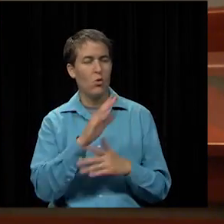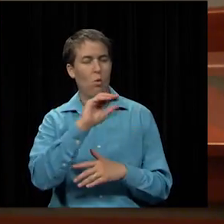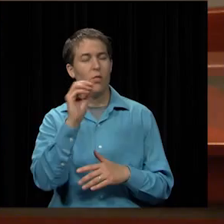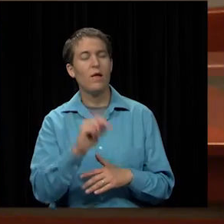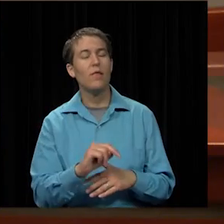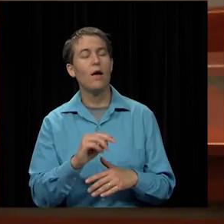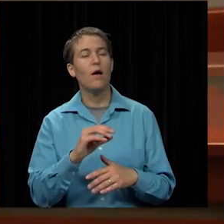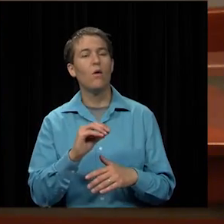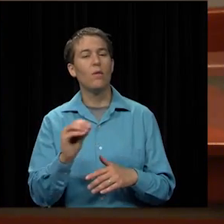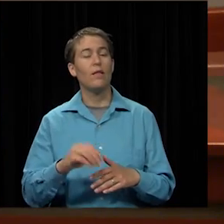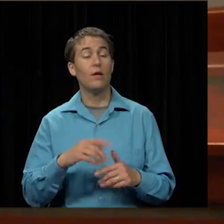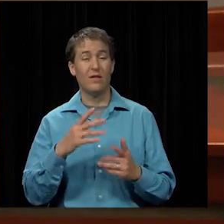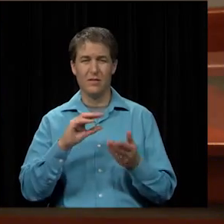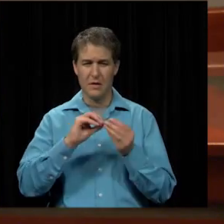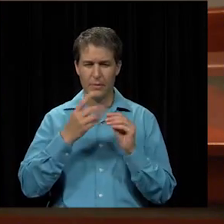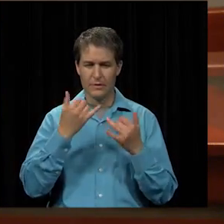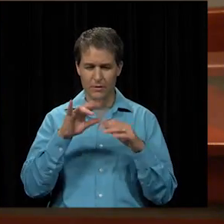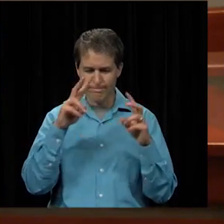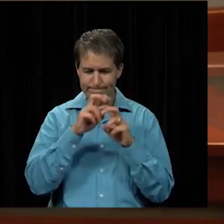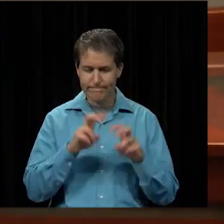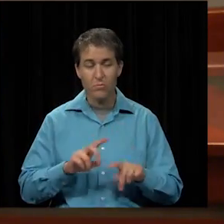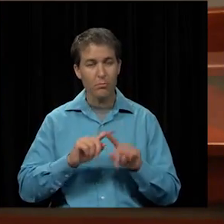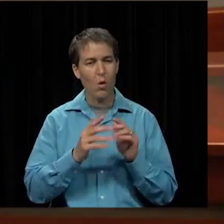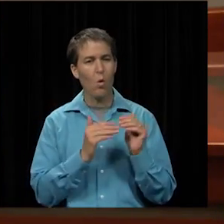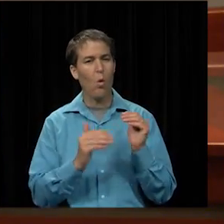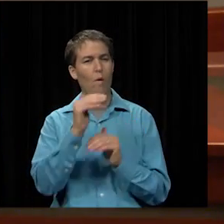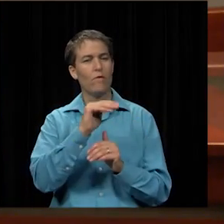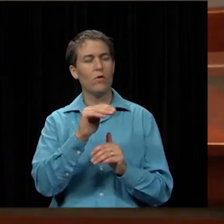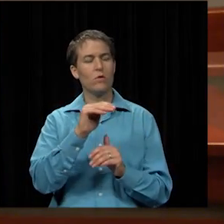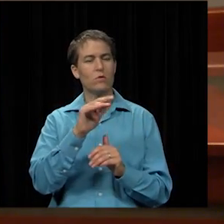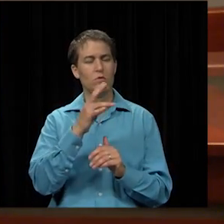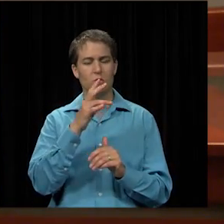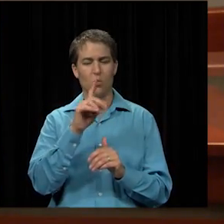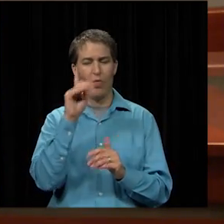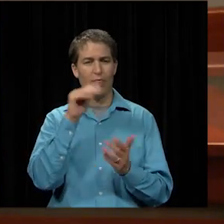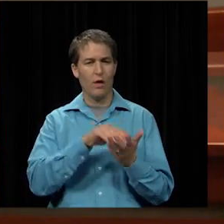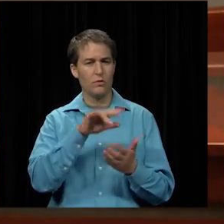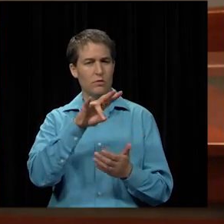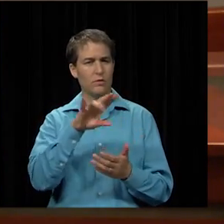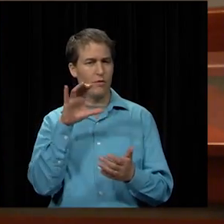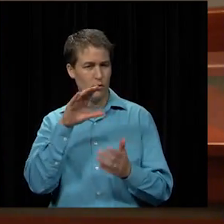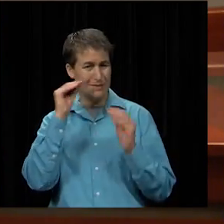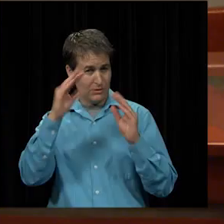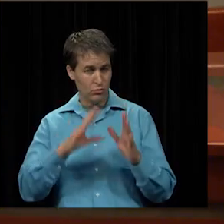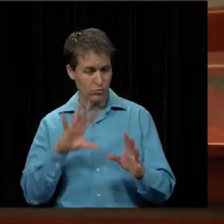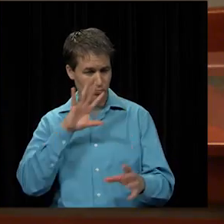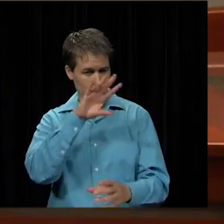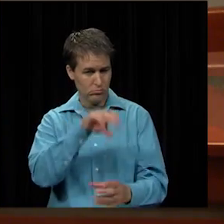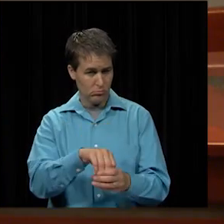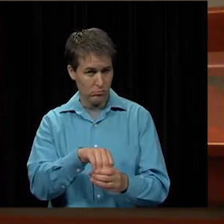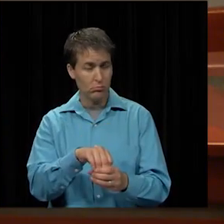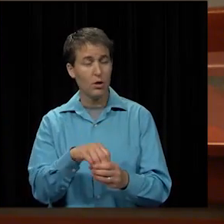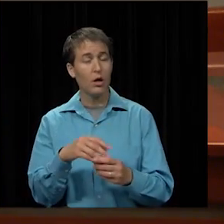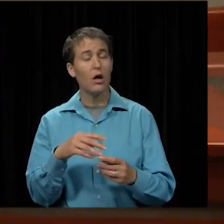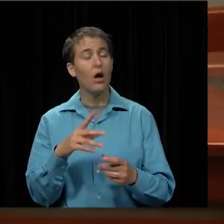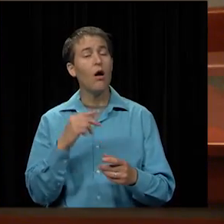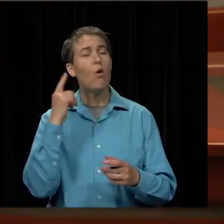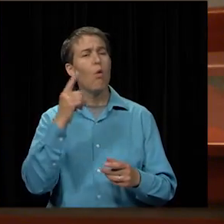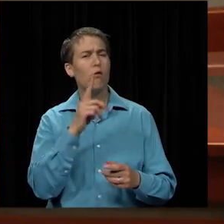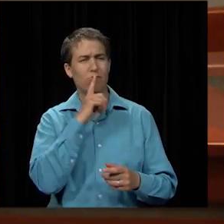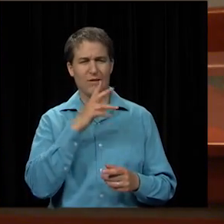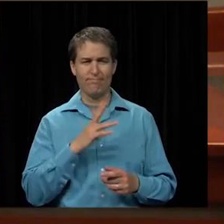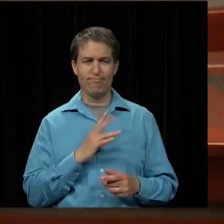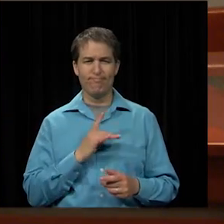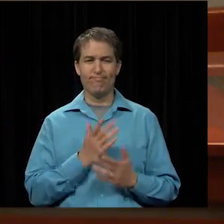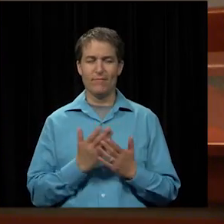The numbers are still being crunched a little bit, but over 1,700 teachers participated in that. And one of the really neat